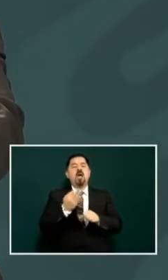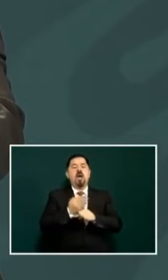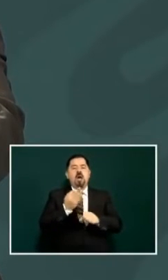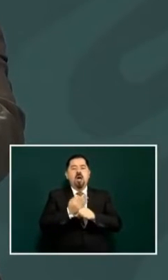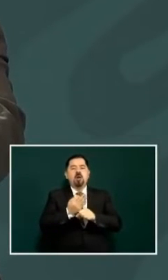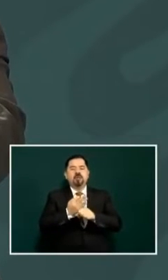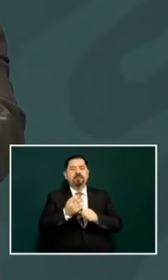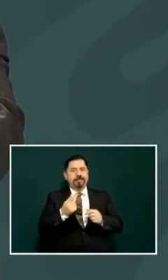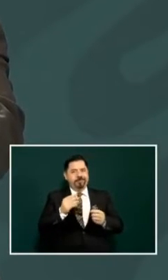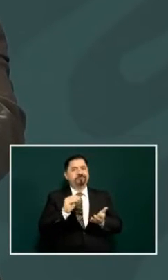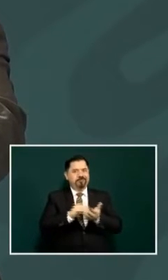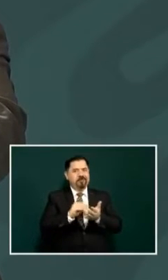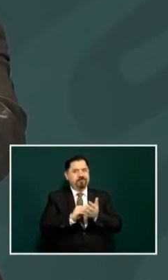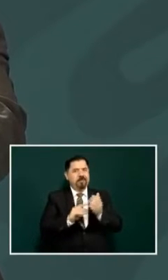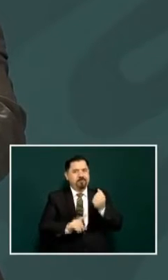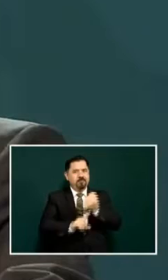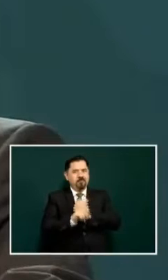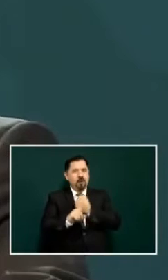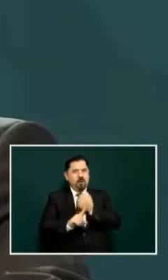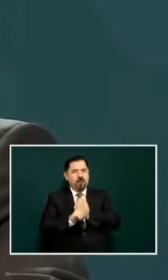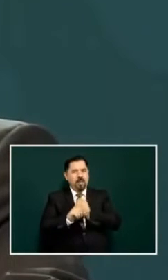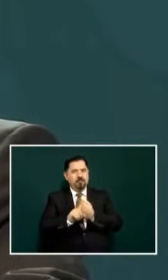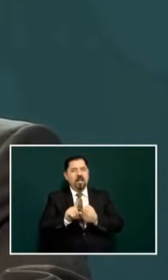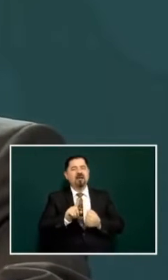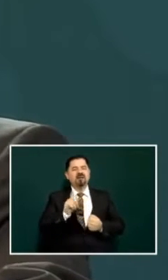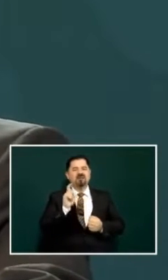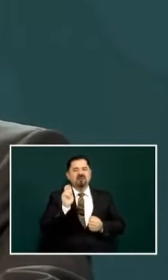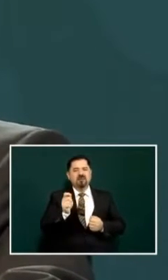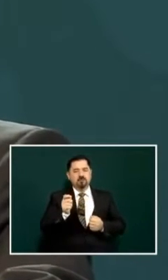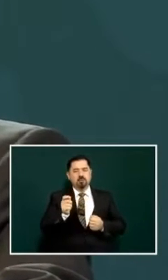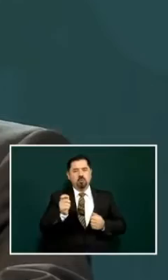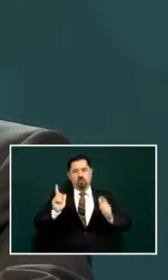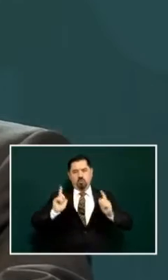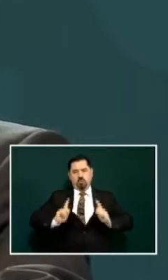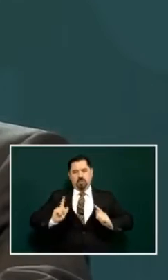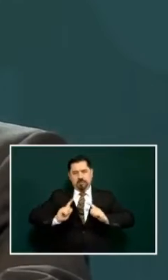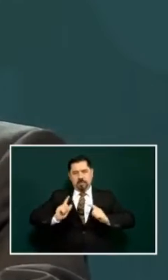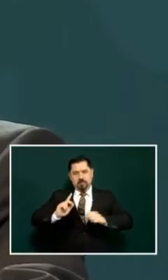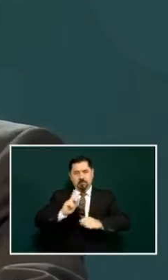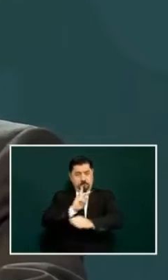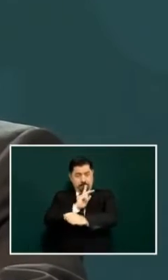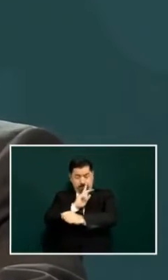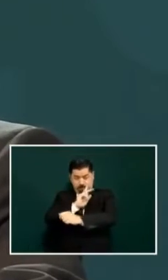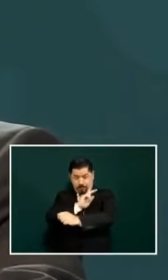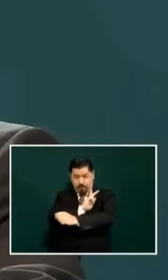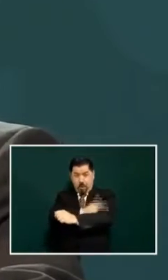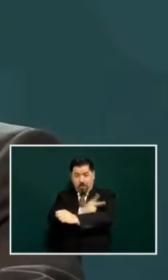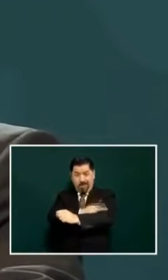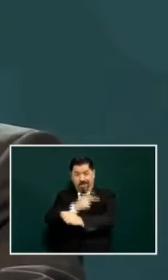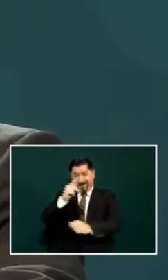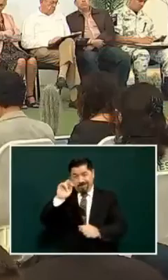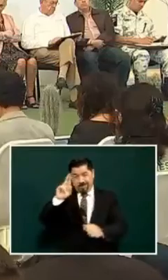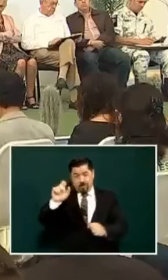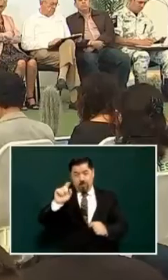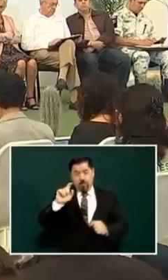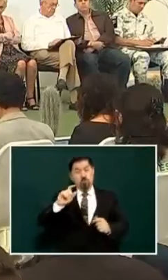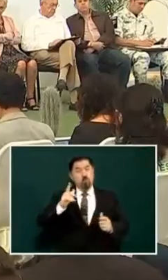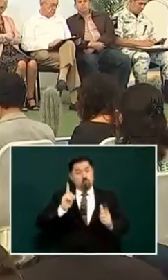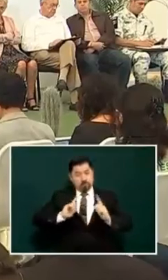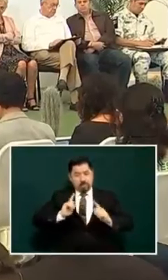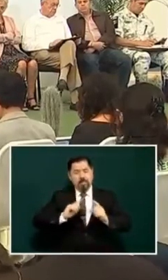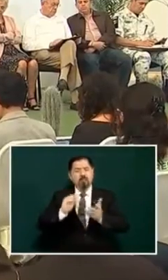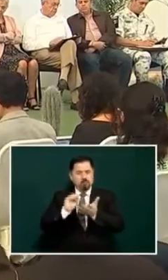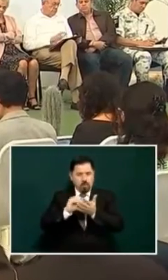regarding the management of these funds in the judicial power which is now about to resolve